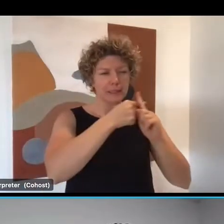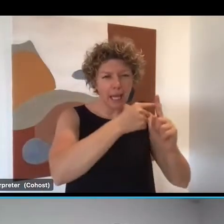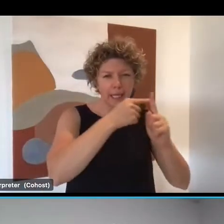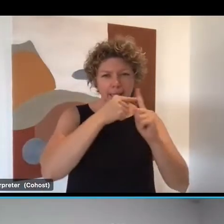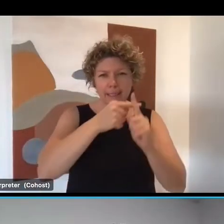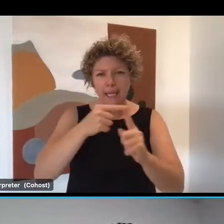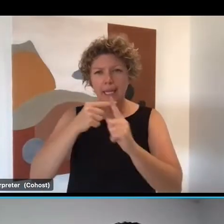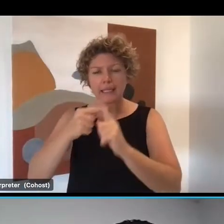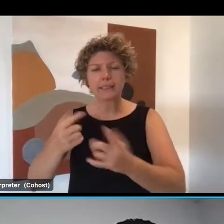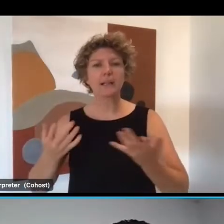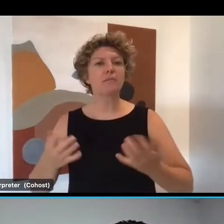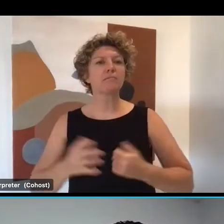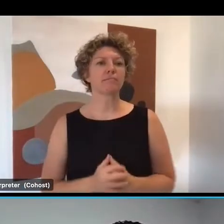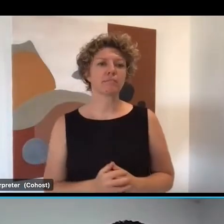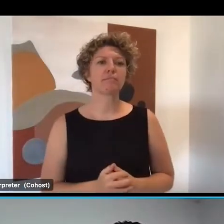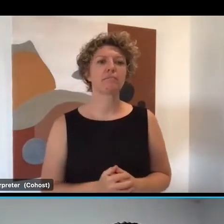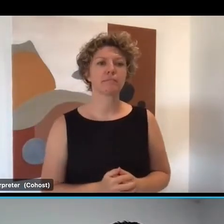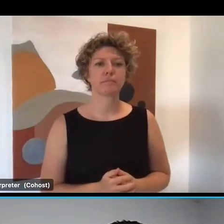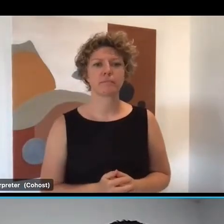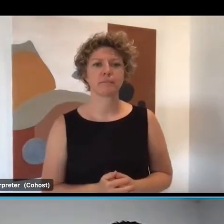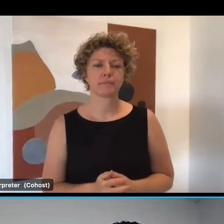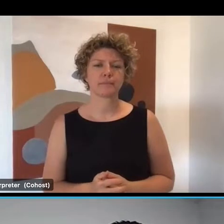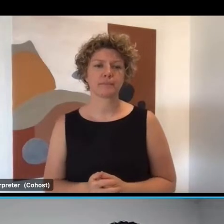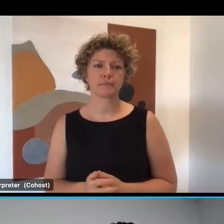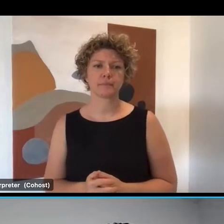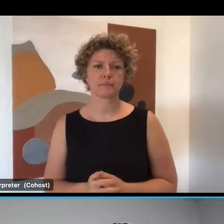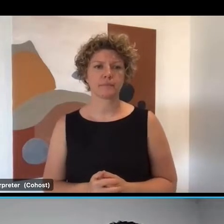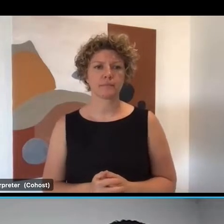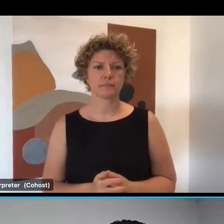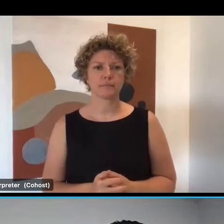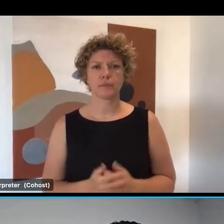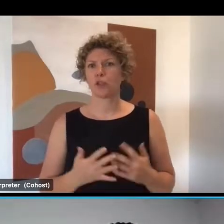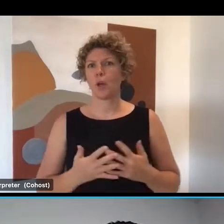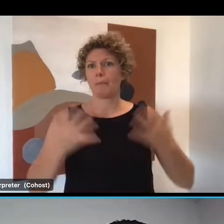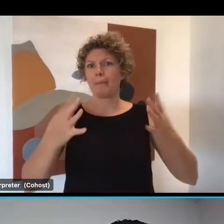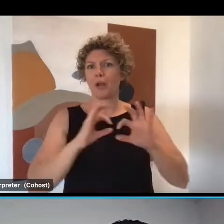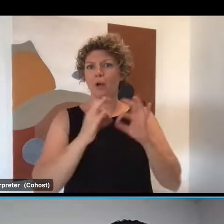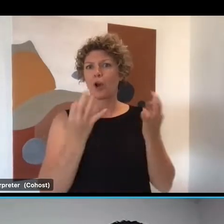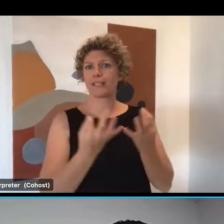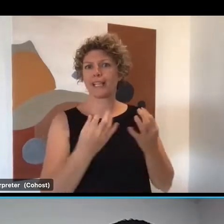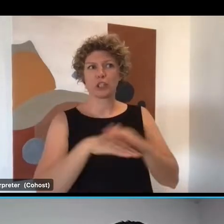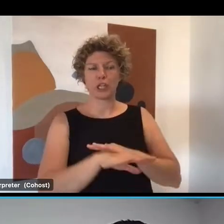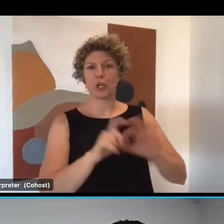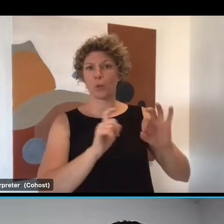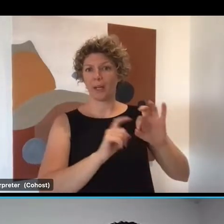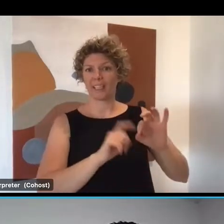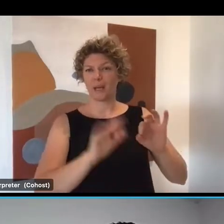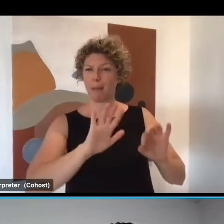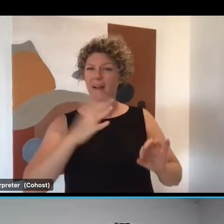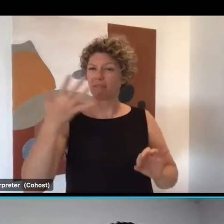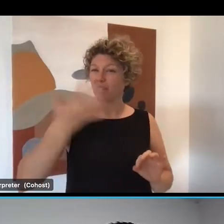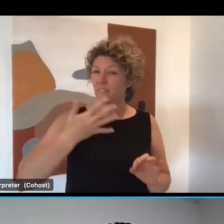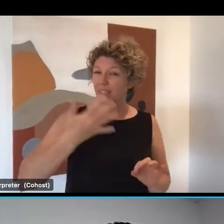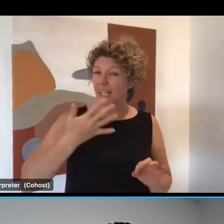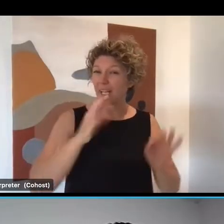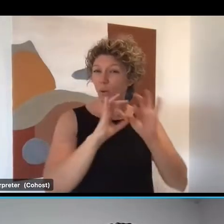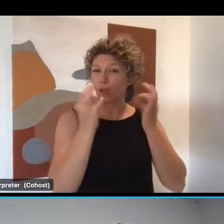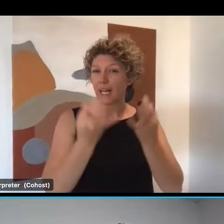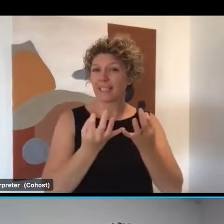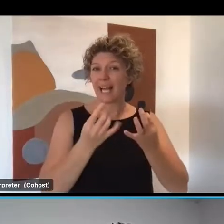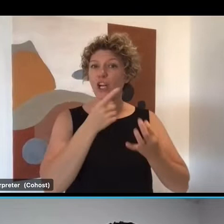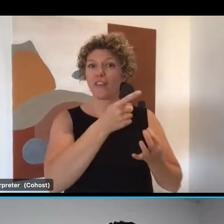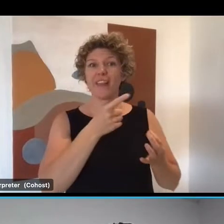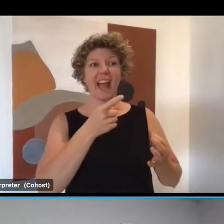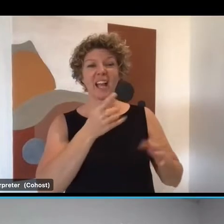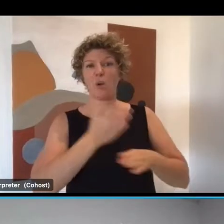David We've met with all of the big cares in Queensland. David organisations control 80% of the marketplace as